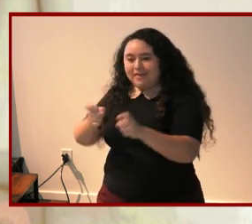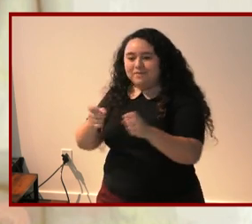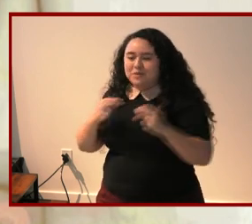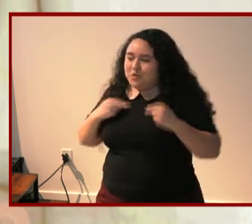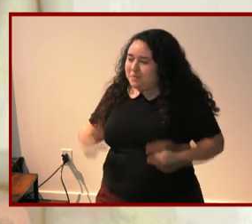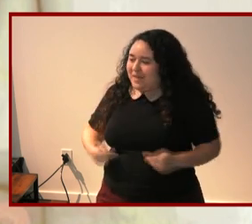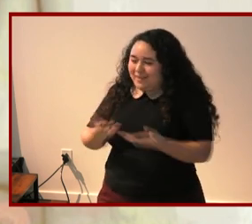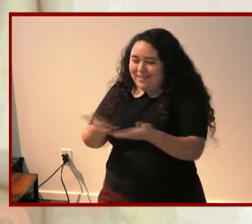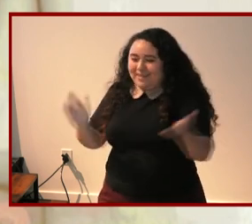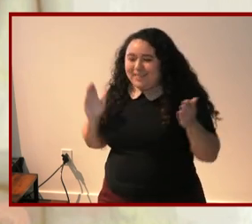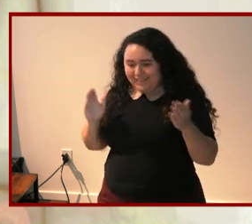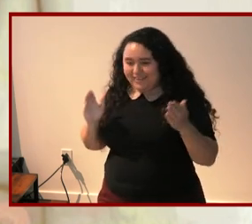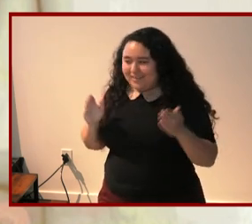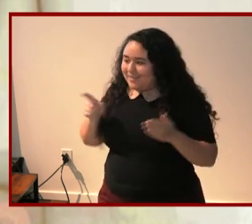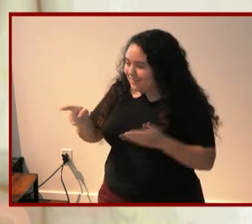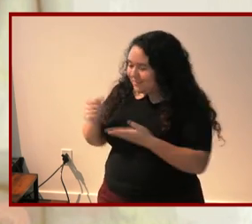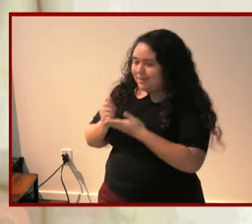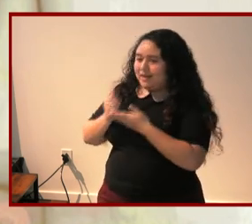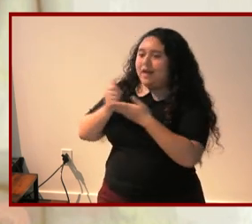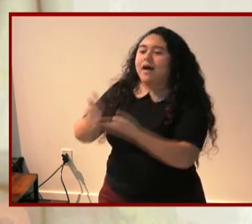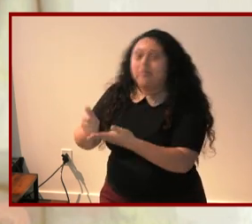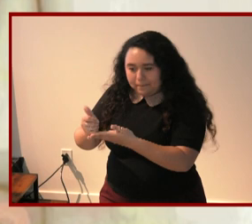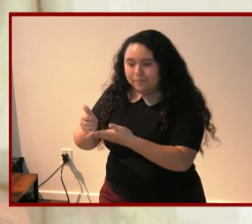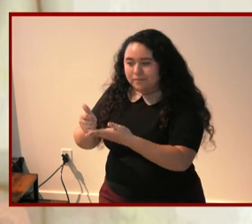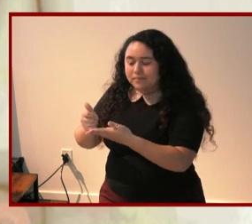that he ostensibly helped to deliver